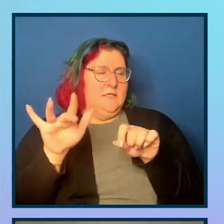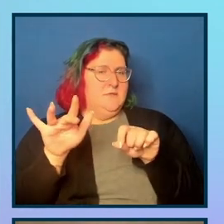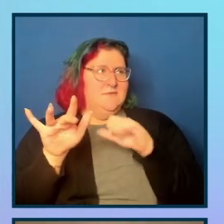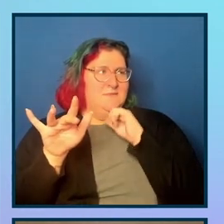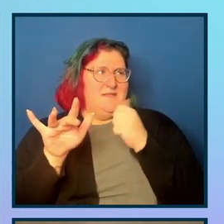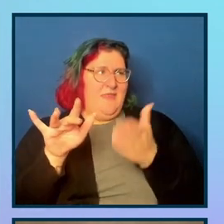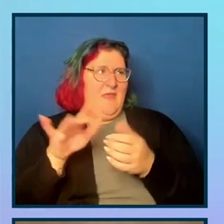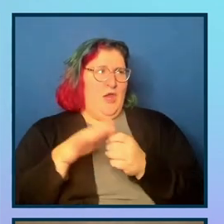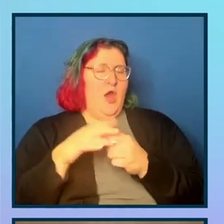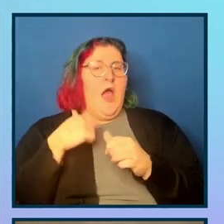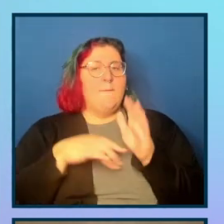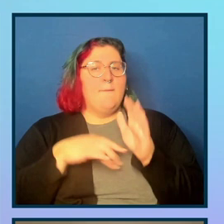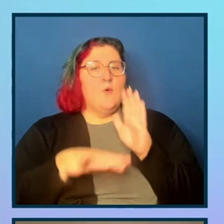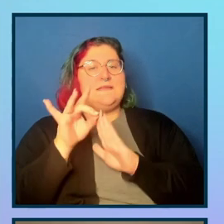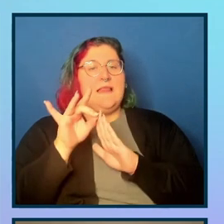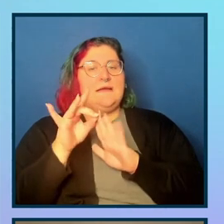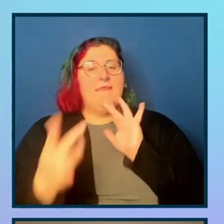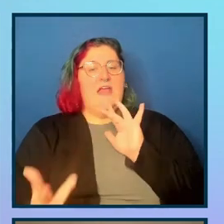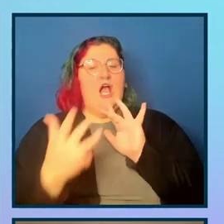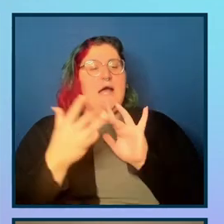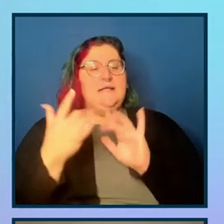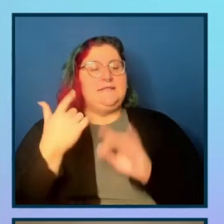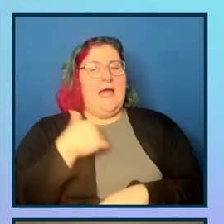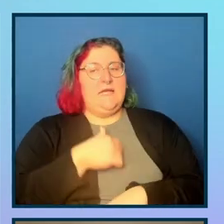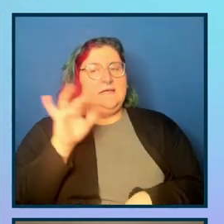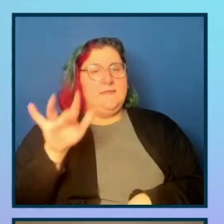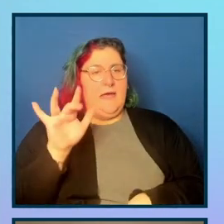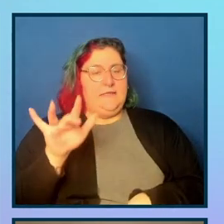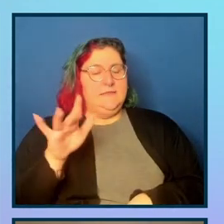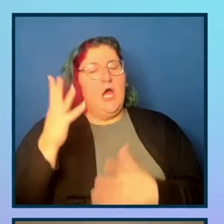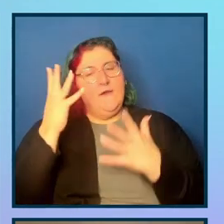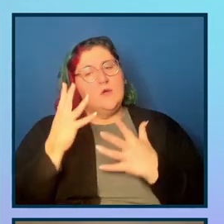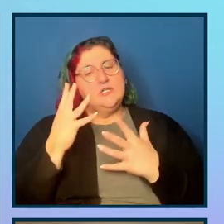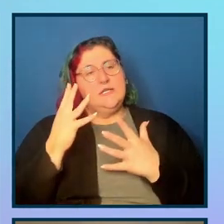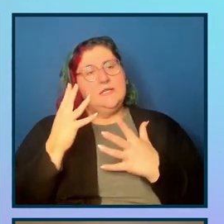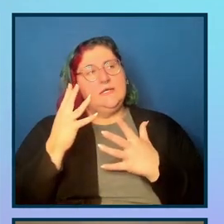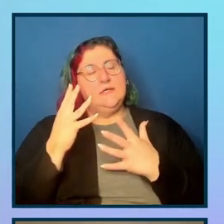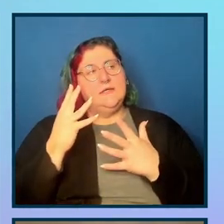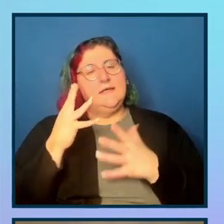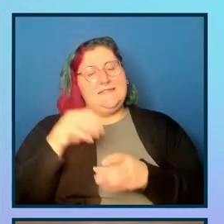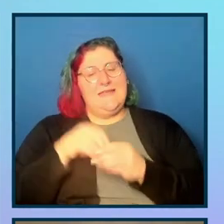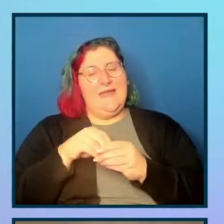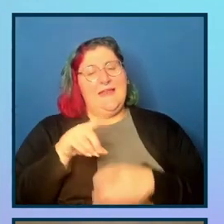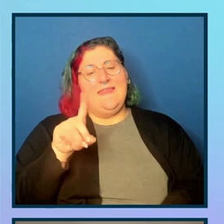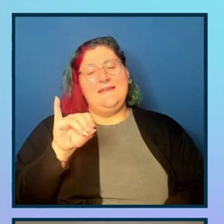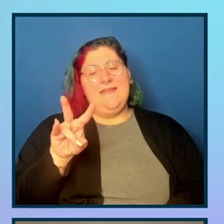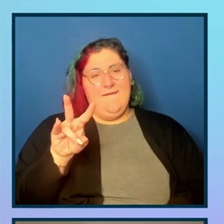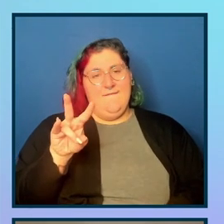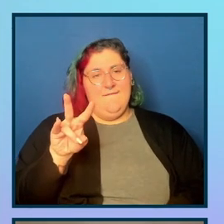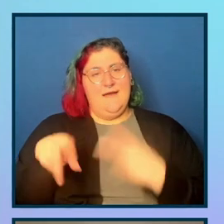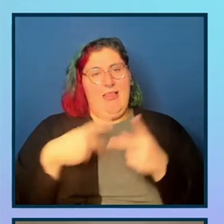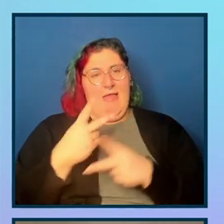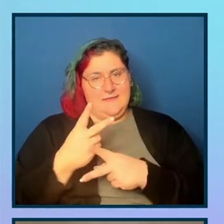select the contact us button. It's, it's unfortunately, as we can see in the dev tools, UI div class button, I hope you never do